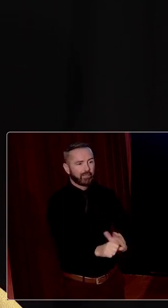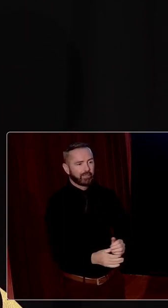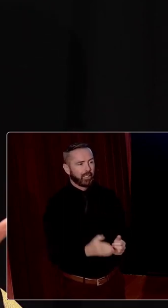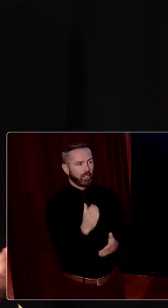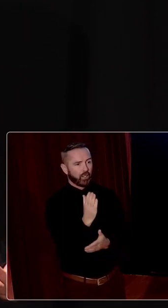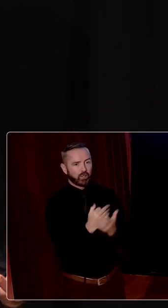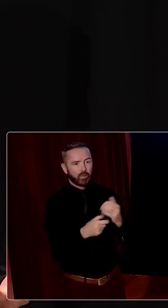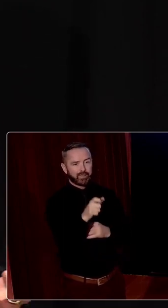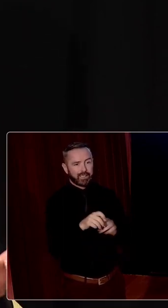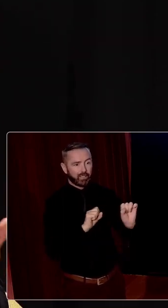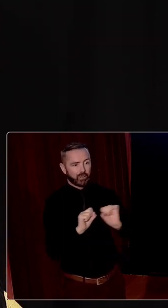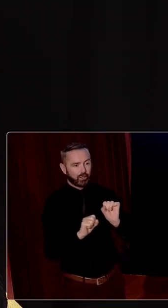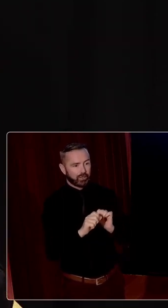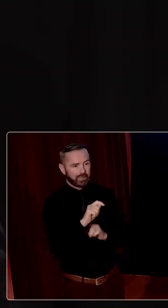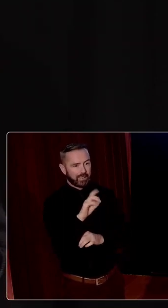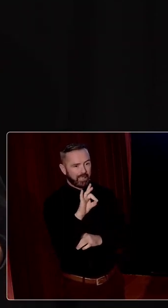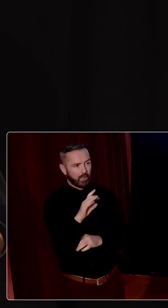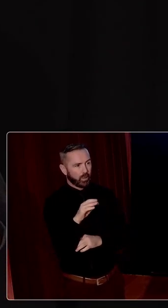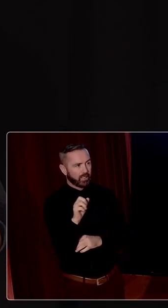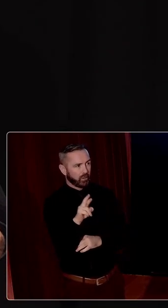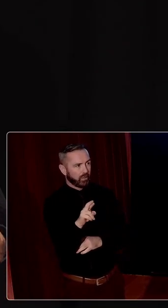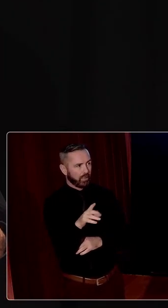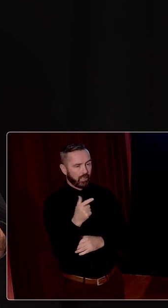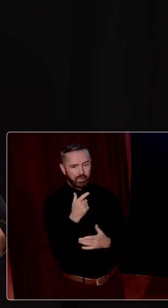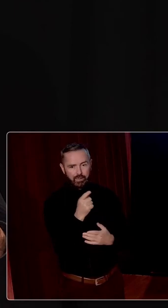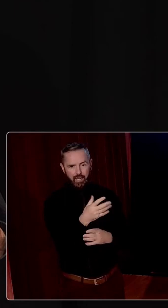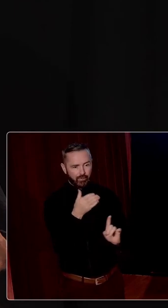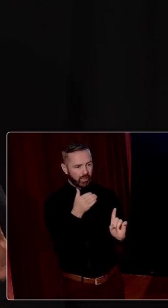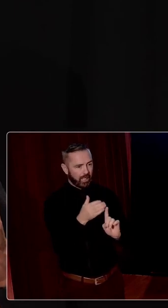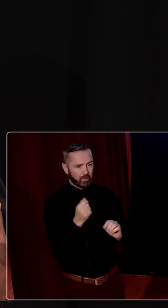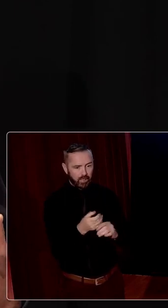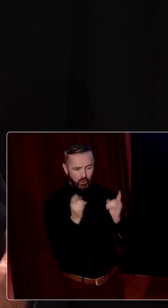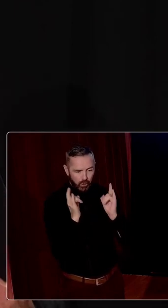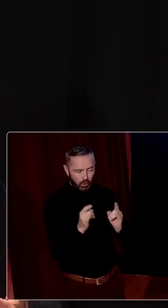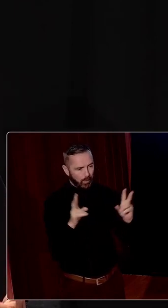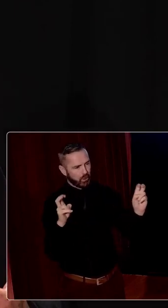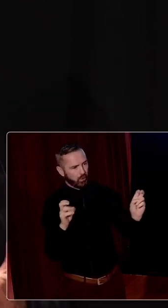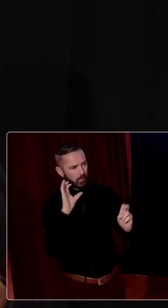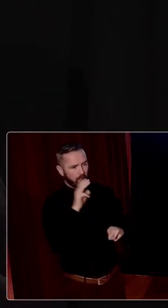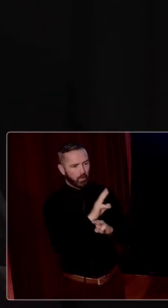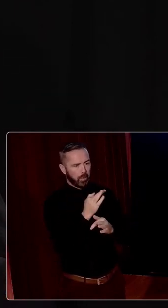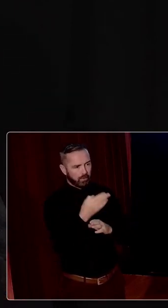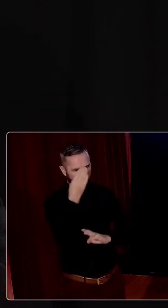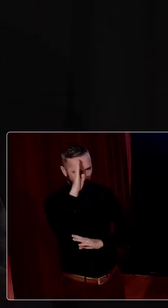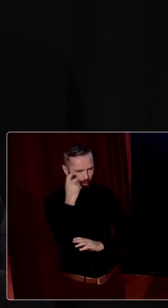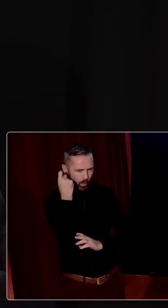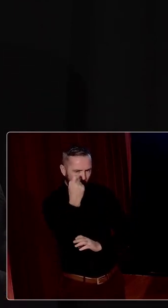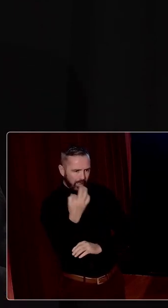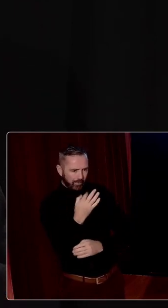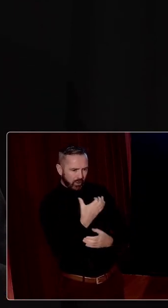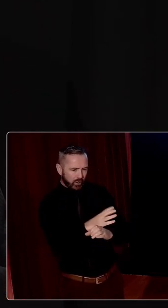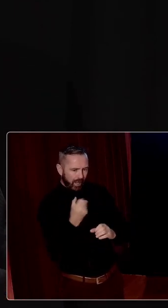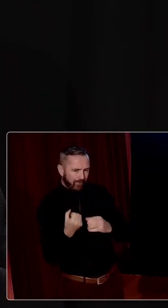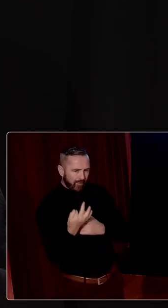civil servants, including the best known of them, TK Whittaker, they're framing their mission in very human terms because the parents of Ireland are wondering, are their children going